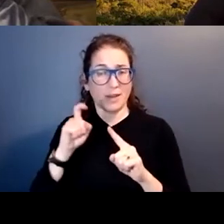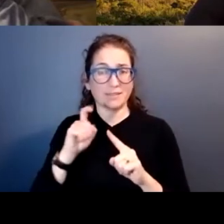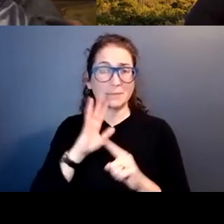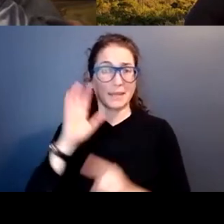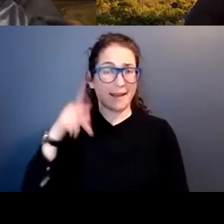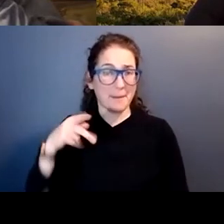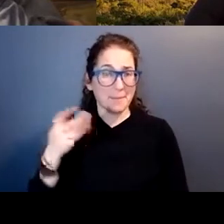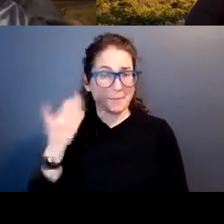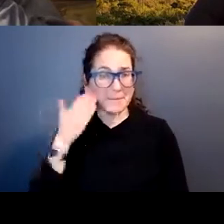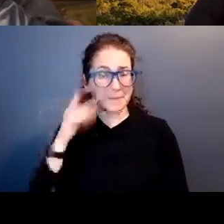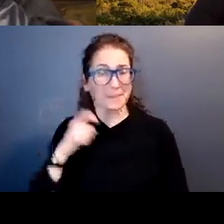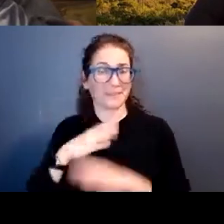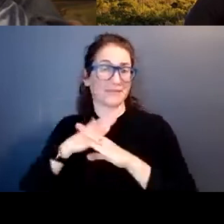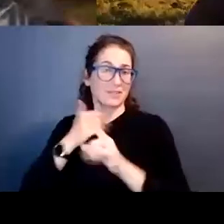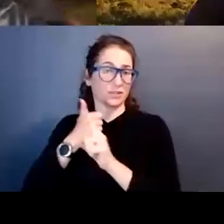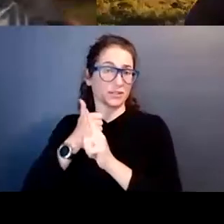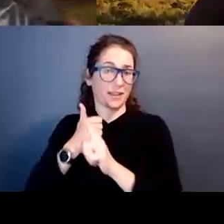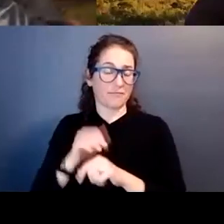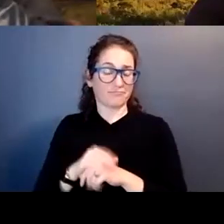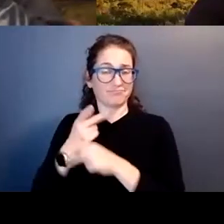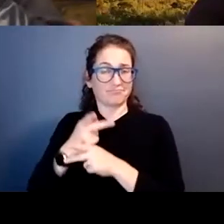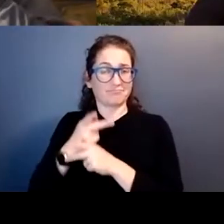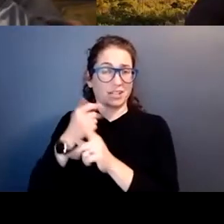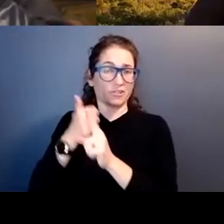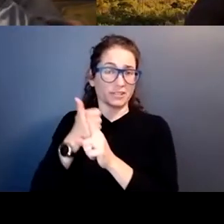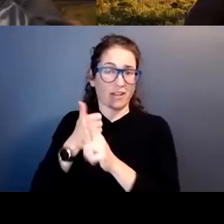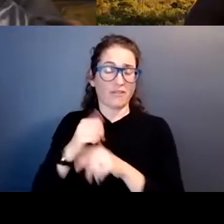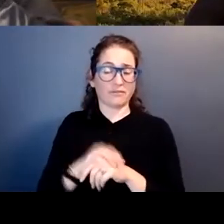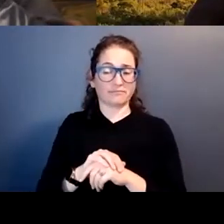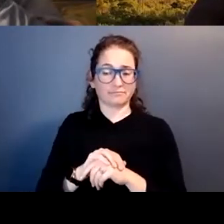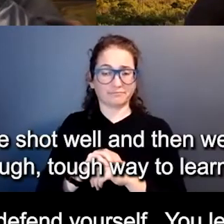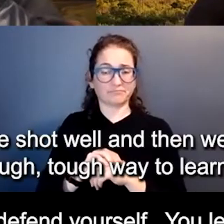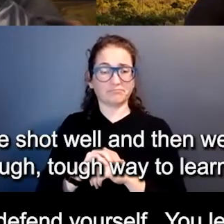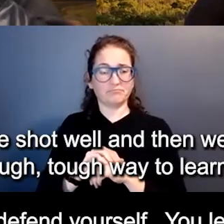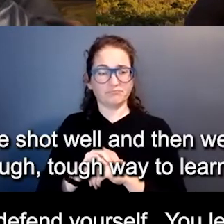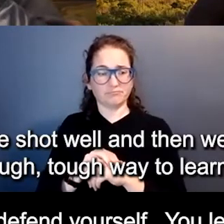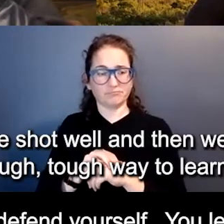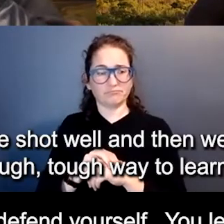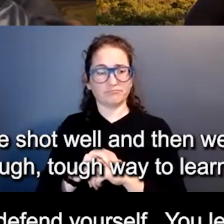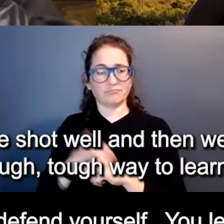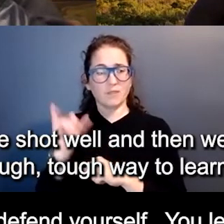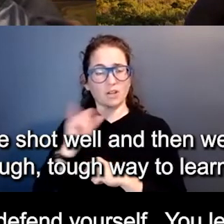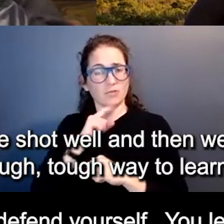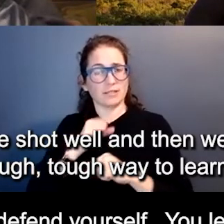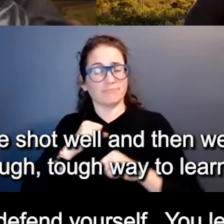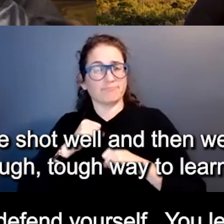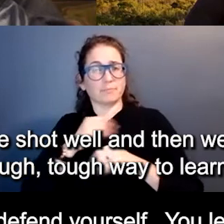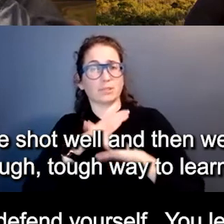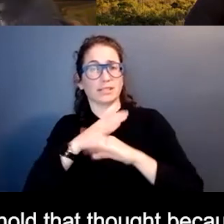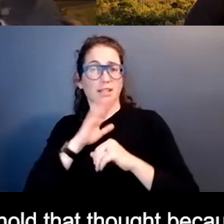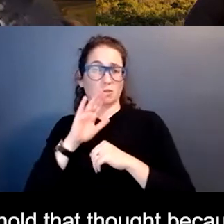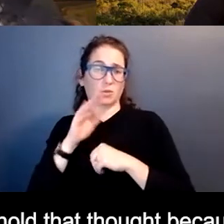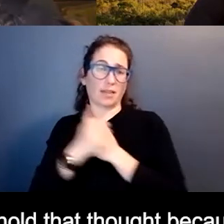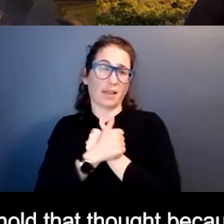you learn to defend yourself, you learn to take care of yourself, and you learn to fight for, to protect your, your loved ones.